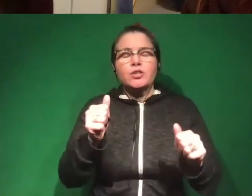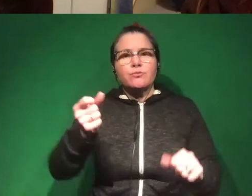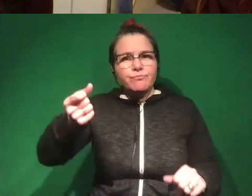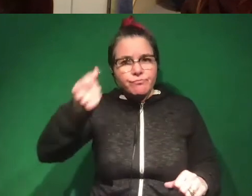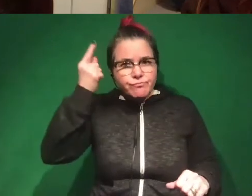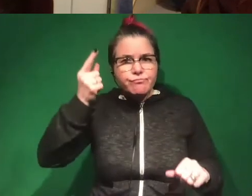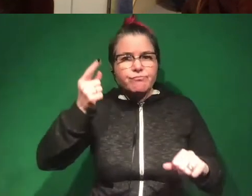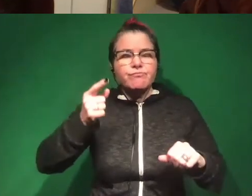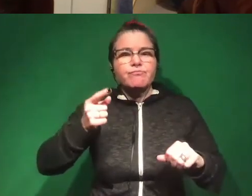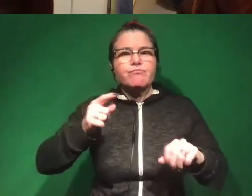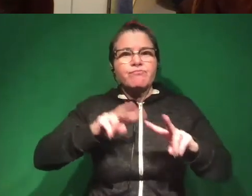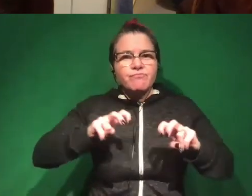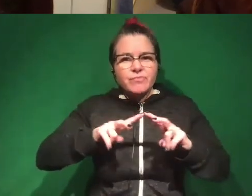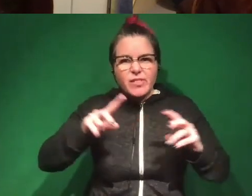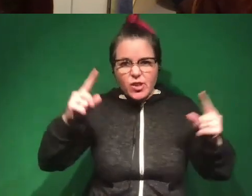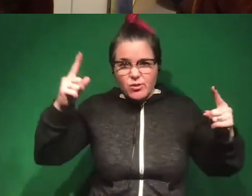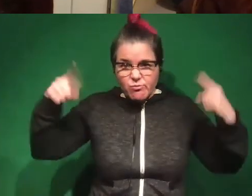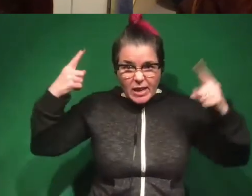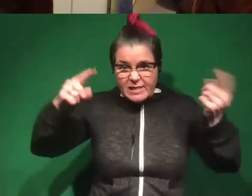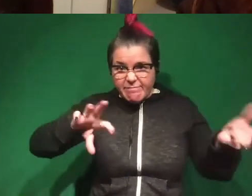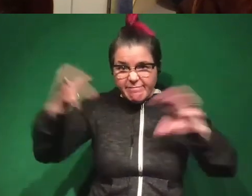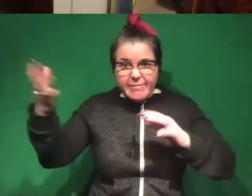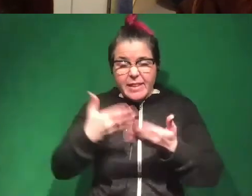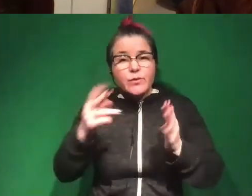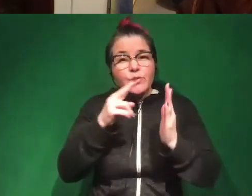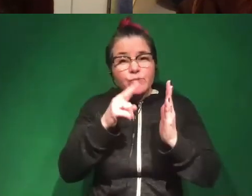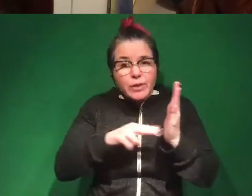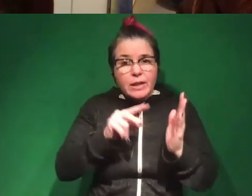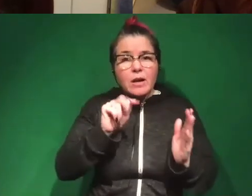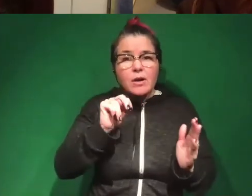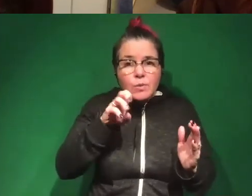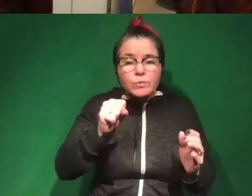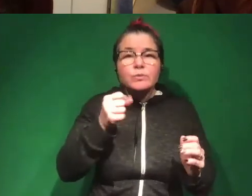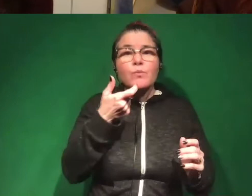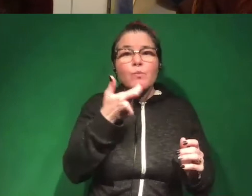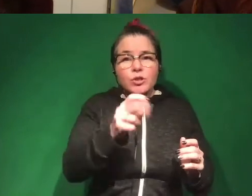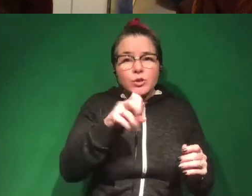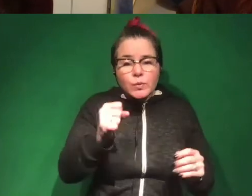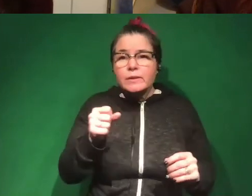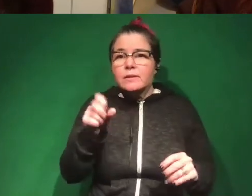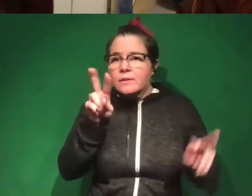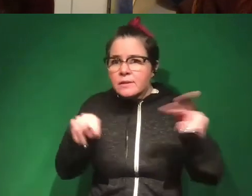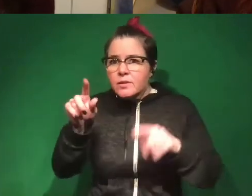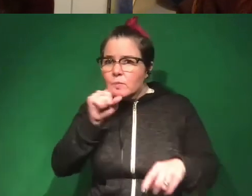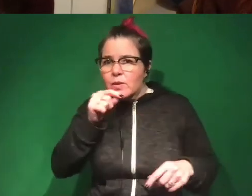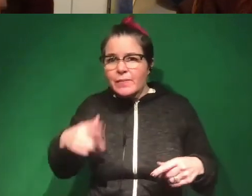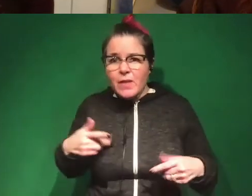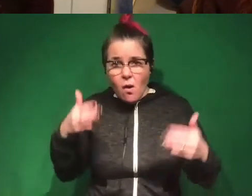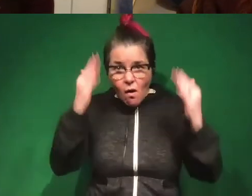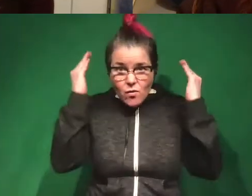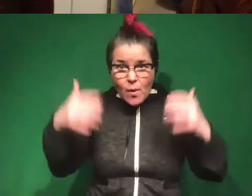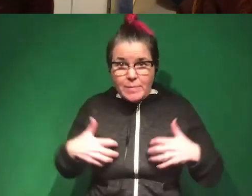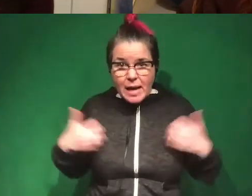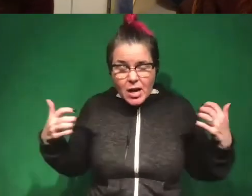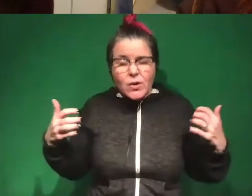the madness. And that if you're watching the news, reading the news, looking at Twitter and feeling overwhelmed and angry, take